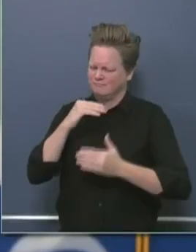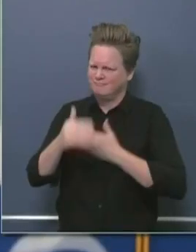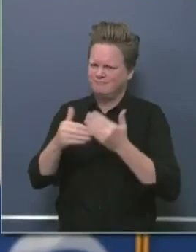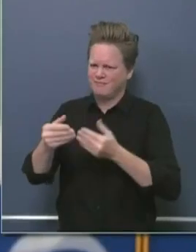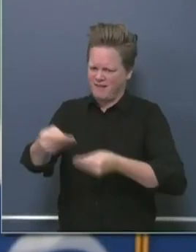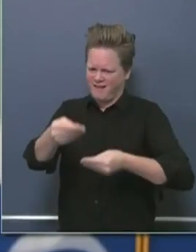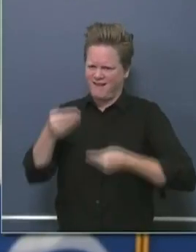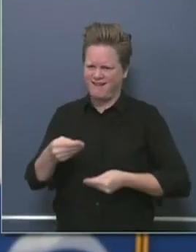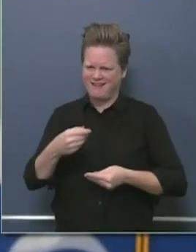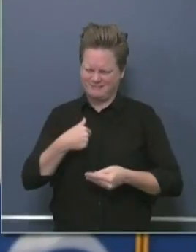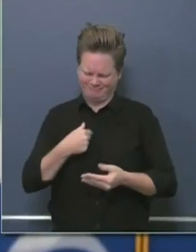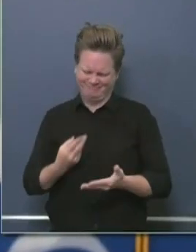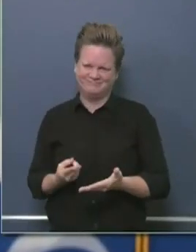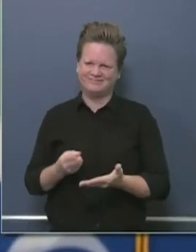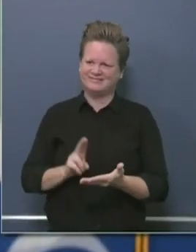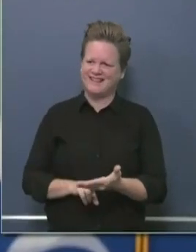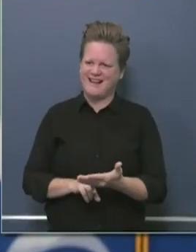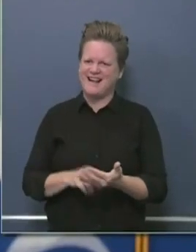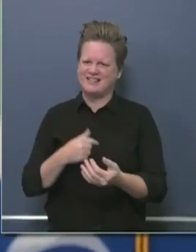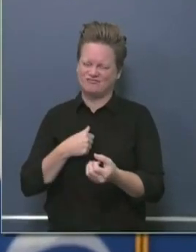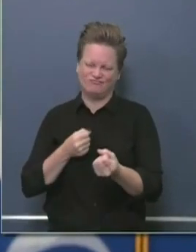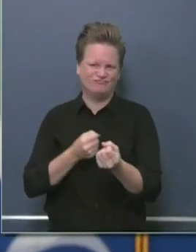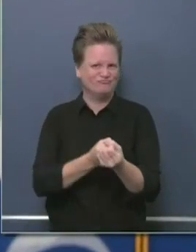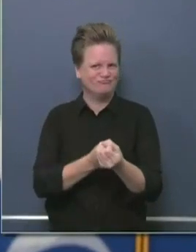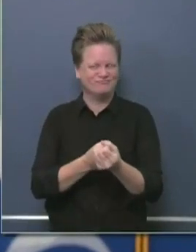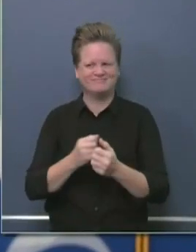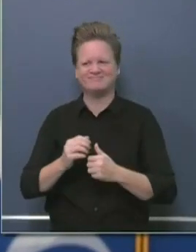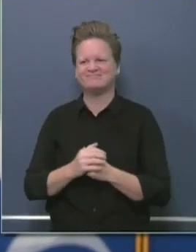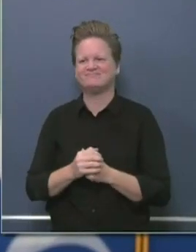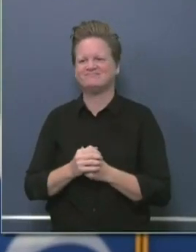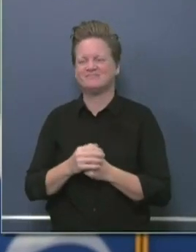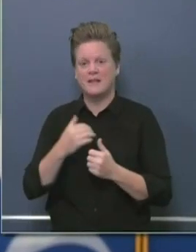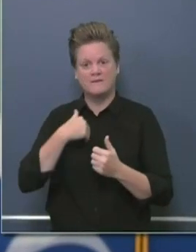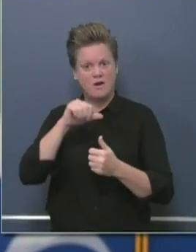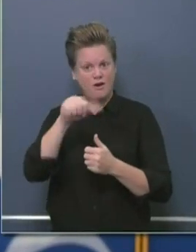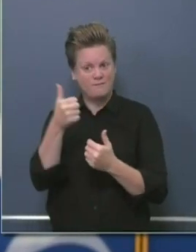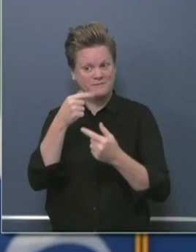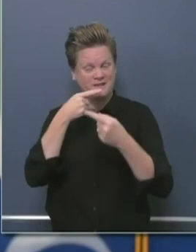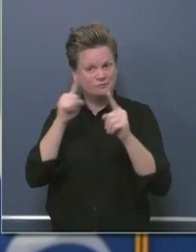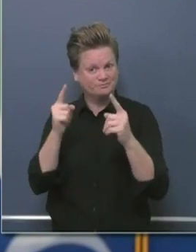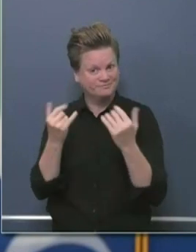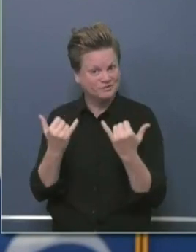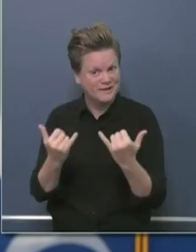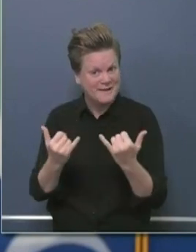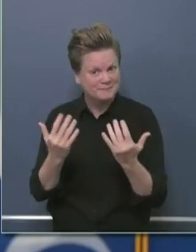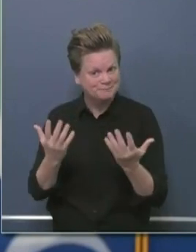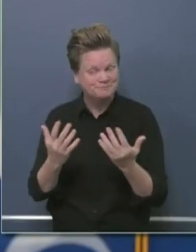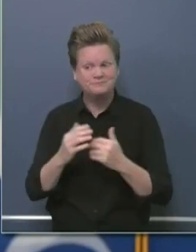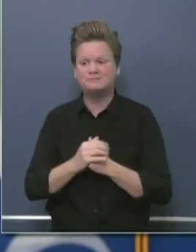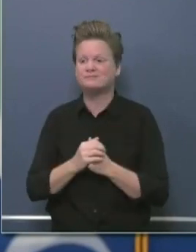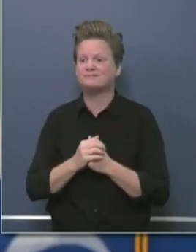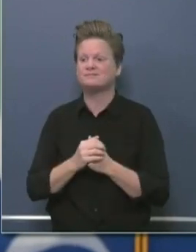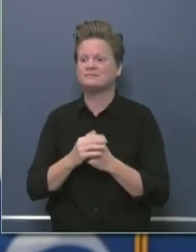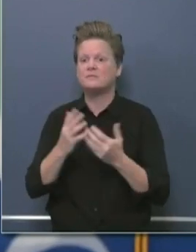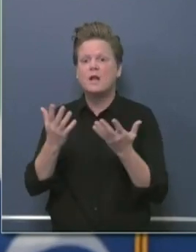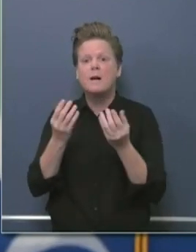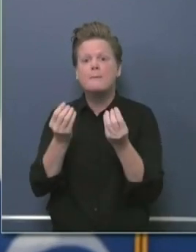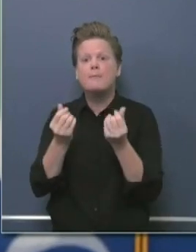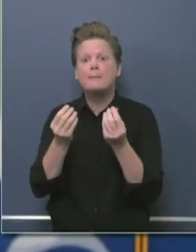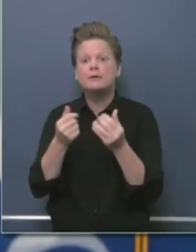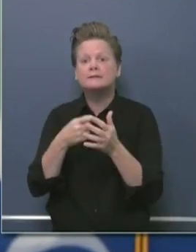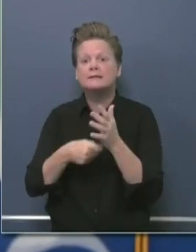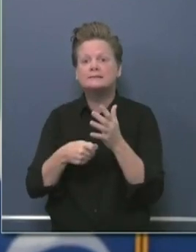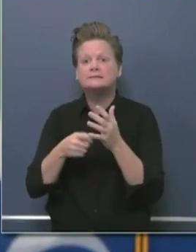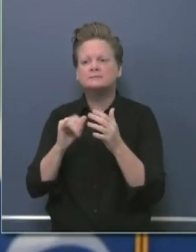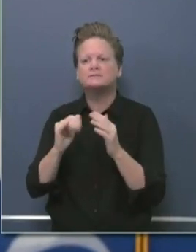A couple of other executive orders that we are also announcing today are around the issues of property tax relief, both